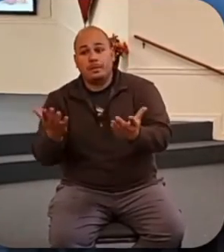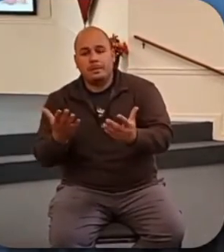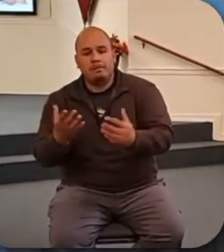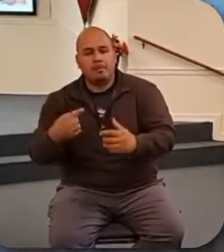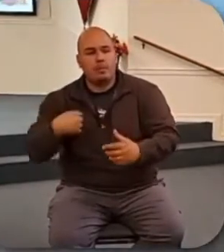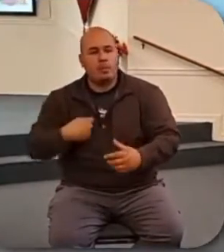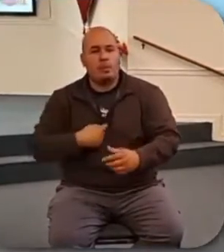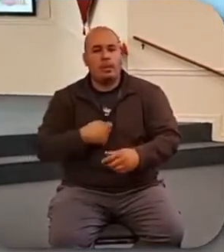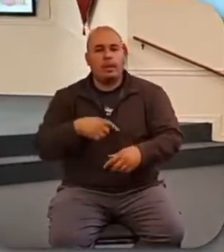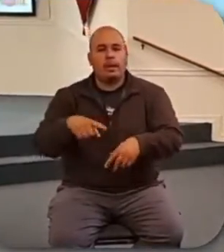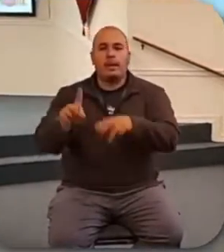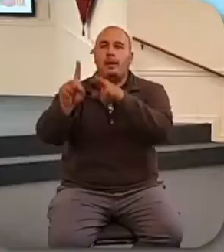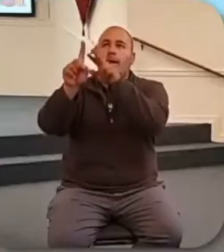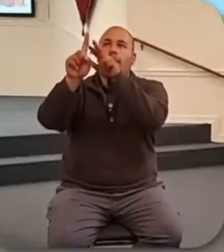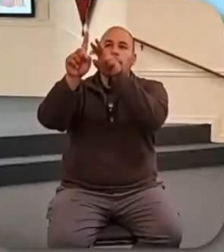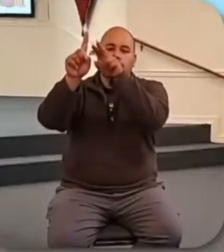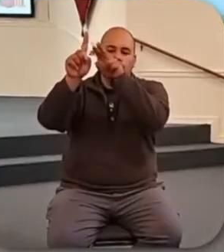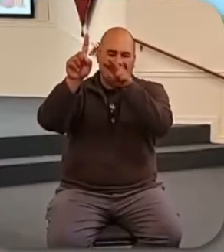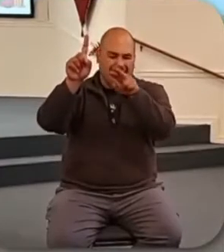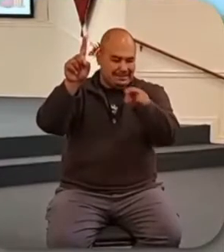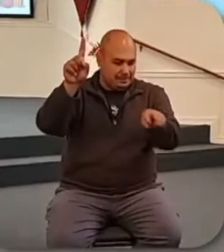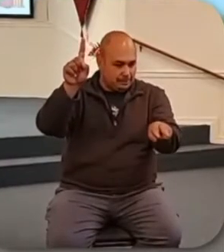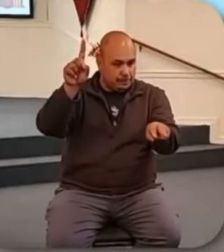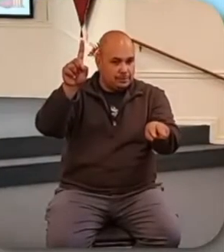eyes off of God.